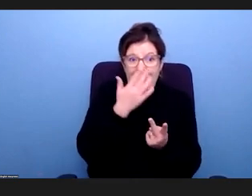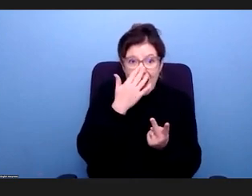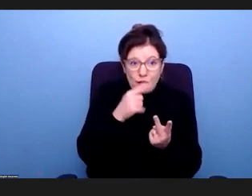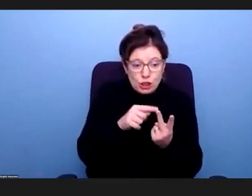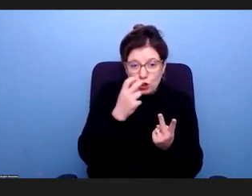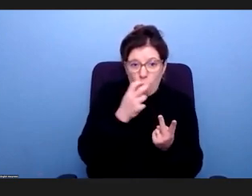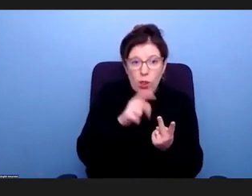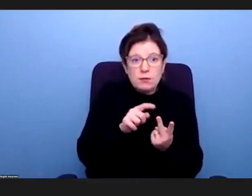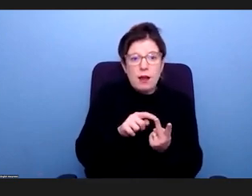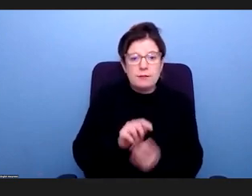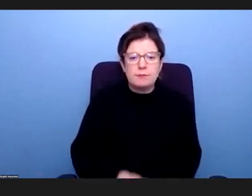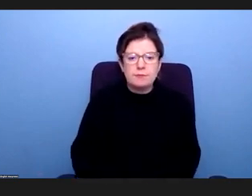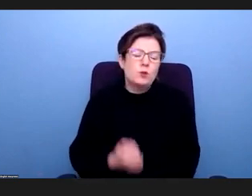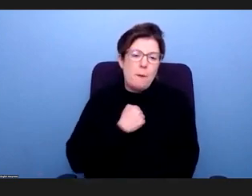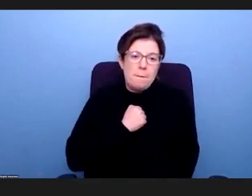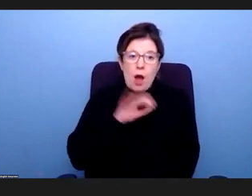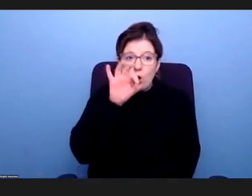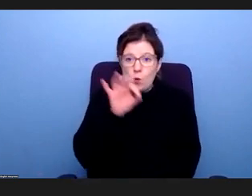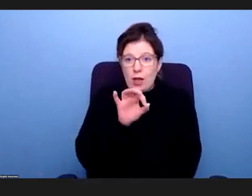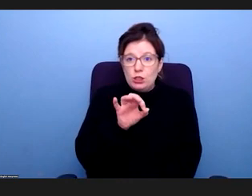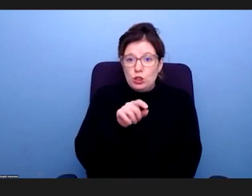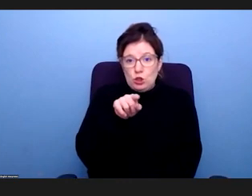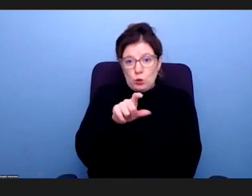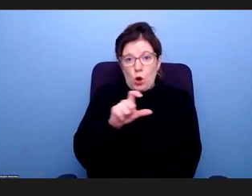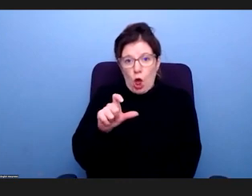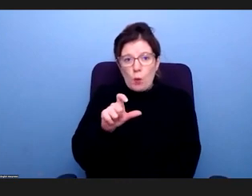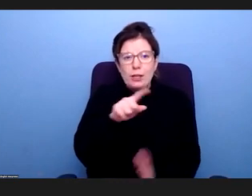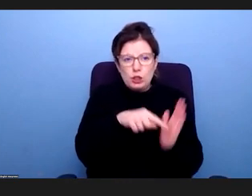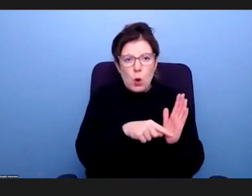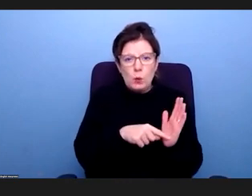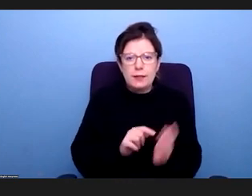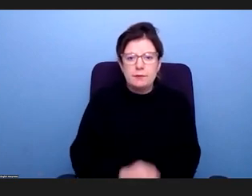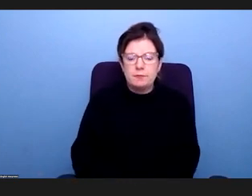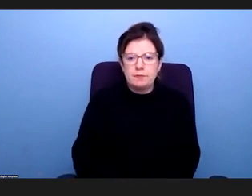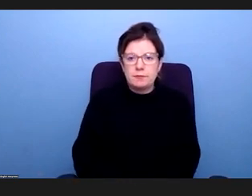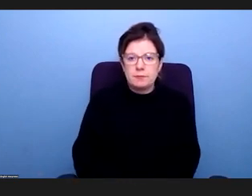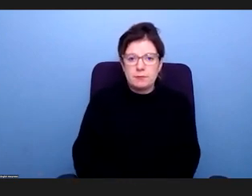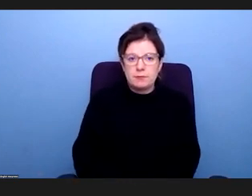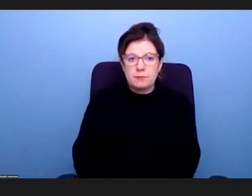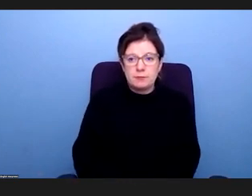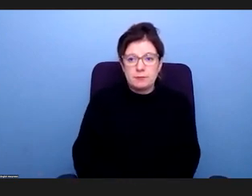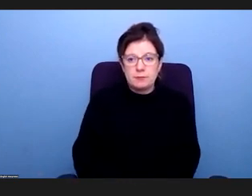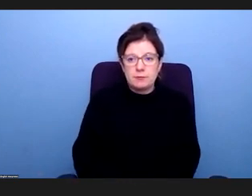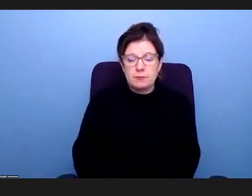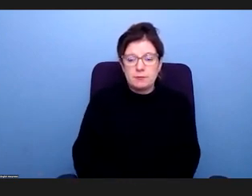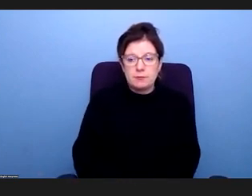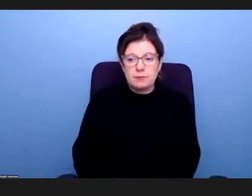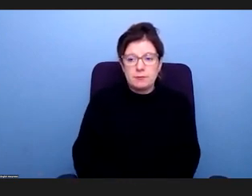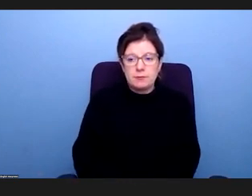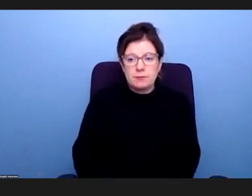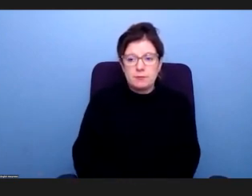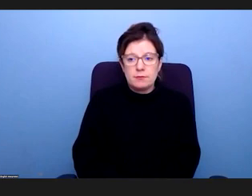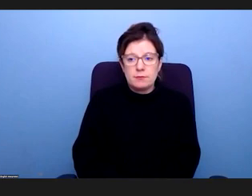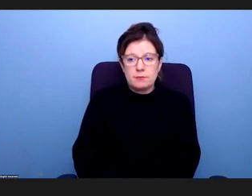So then my question to you, Chloe and Tony, is when you are dealing with disability issues, are you